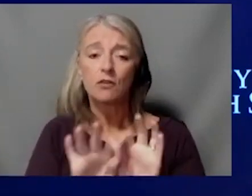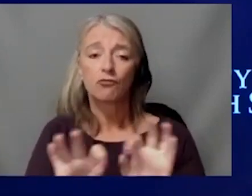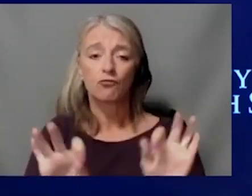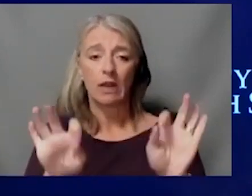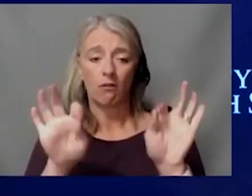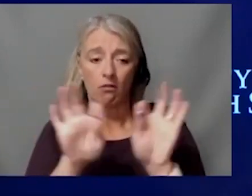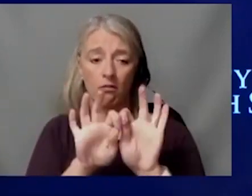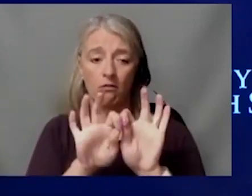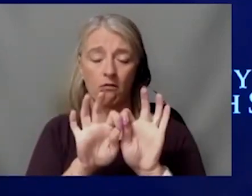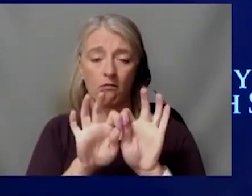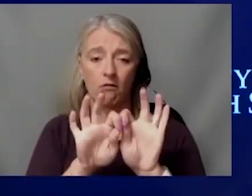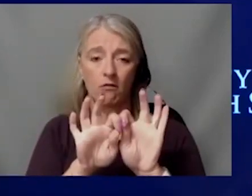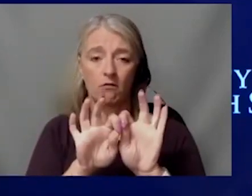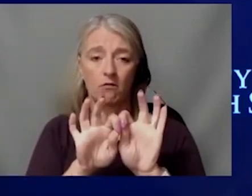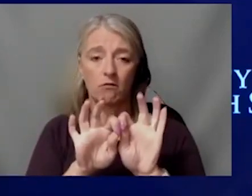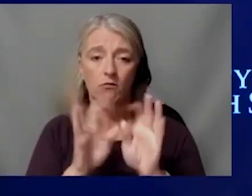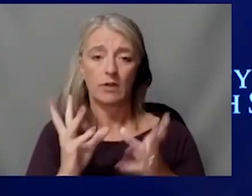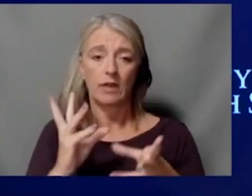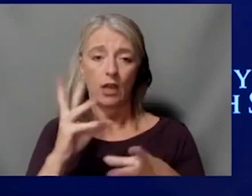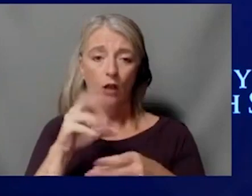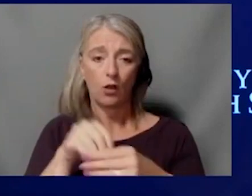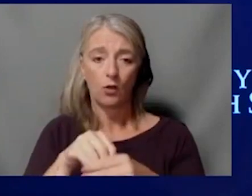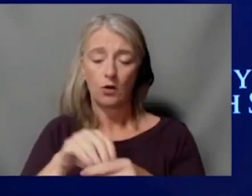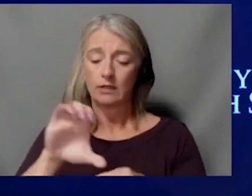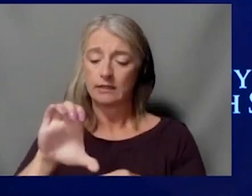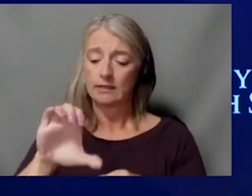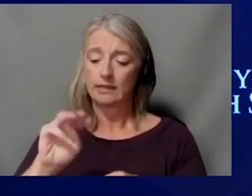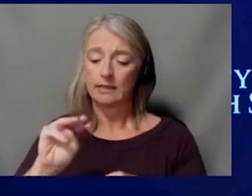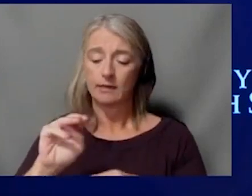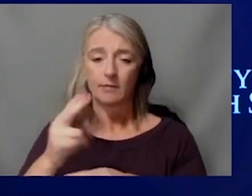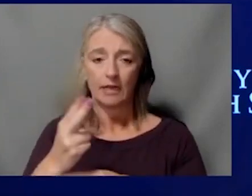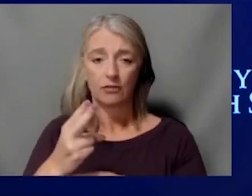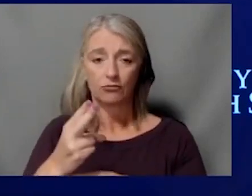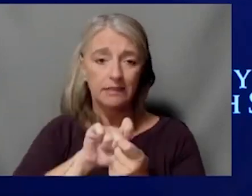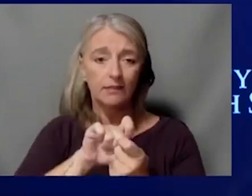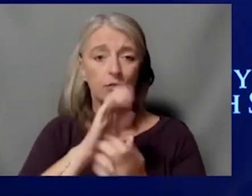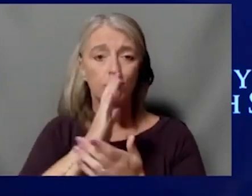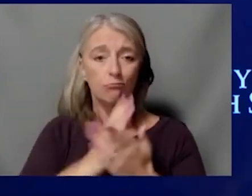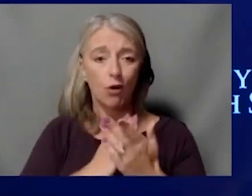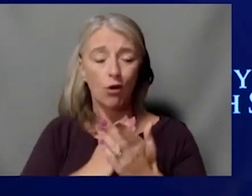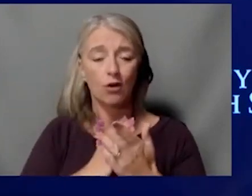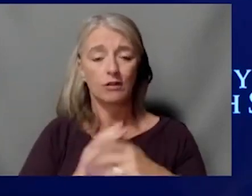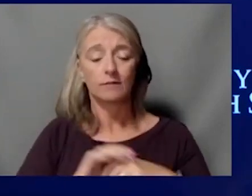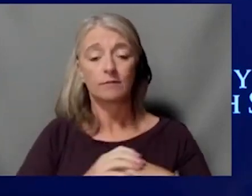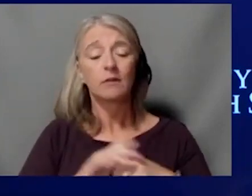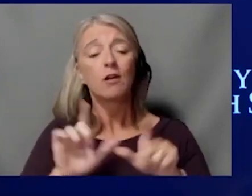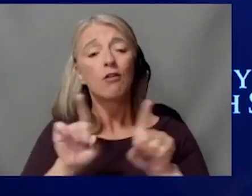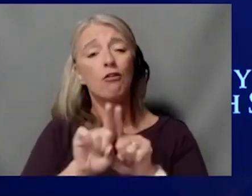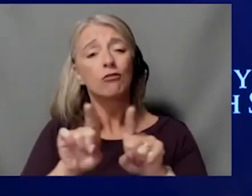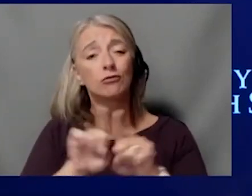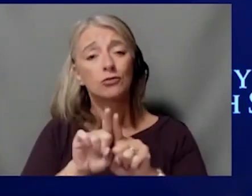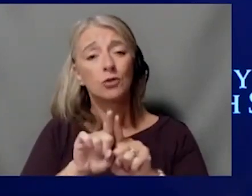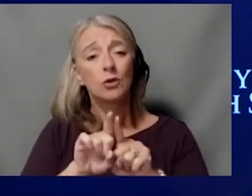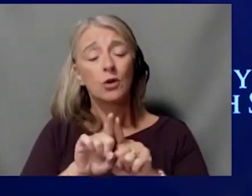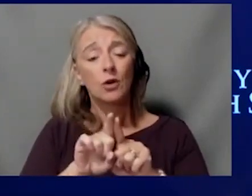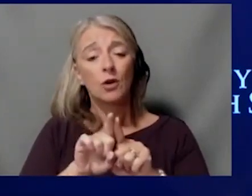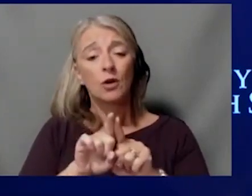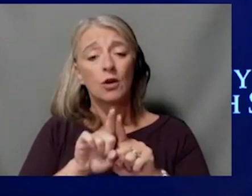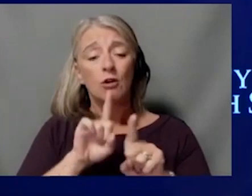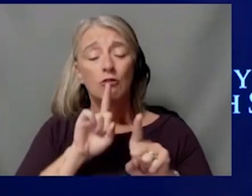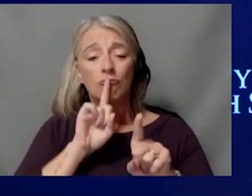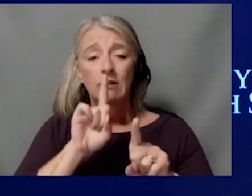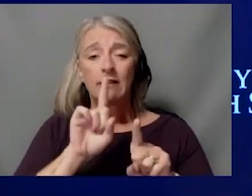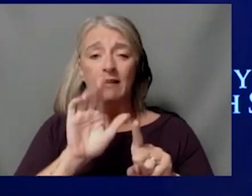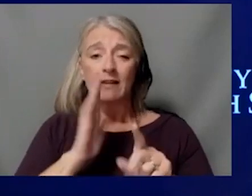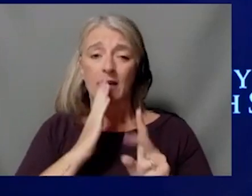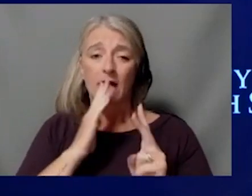to be able to, you know, satisfy that specific aspect. And the other thing that has been great about our relationship is